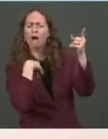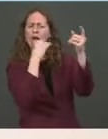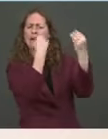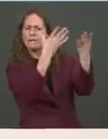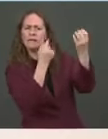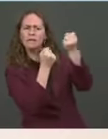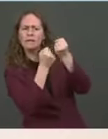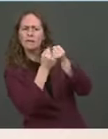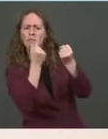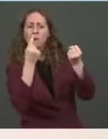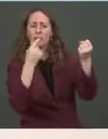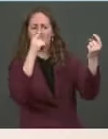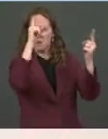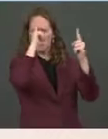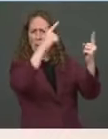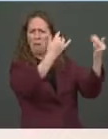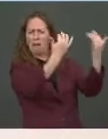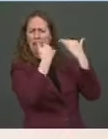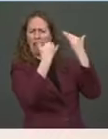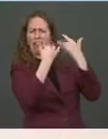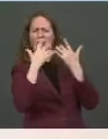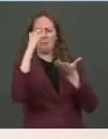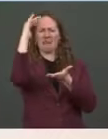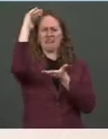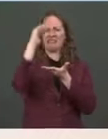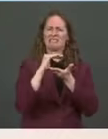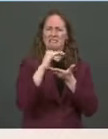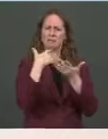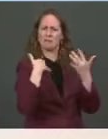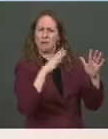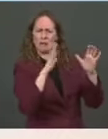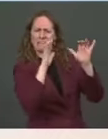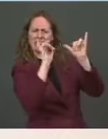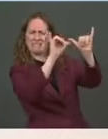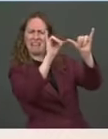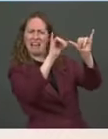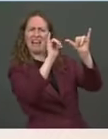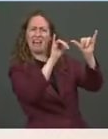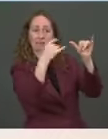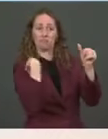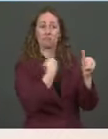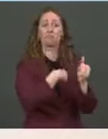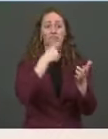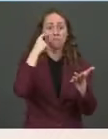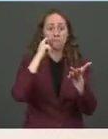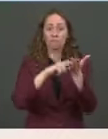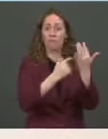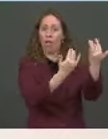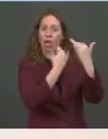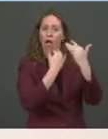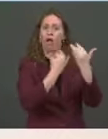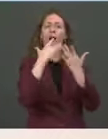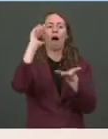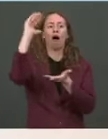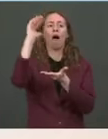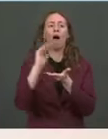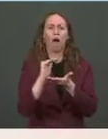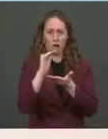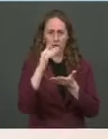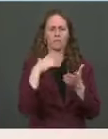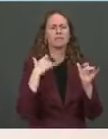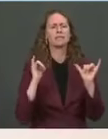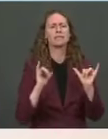and trying to make those journeys across the border. We've actually seen some reductions in some of those numbers. That doesn't change the fact that this is a very challenging